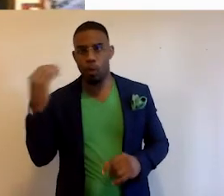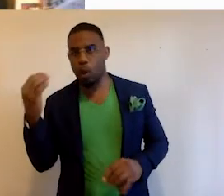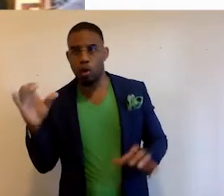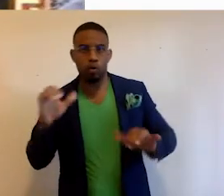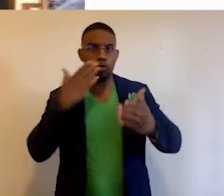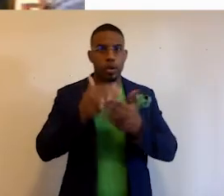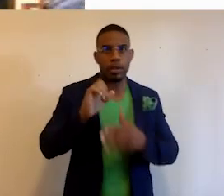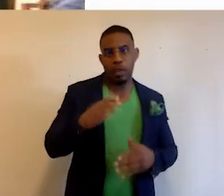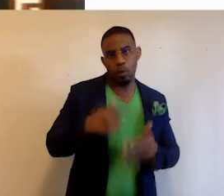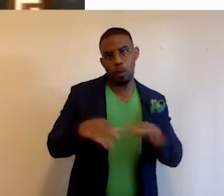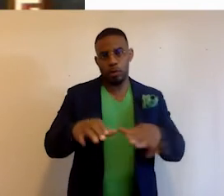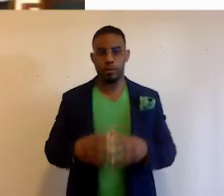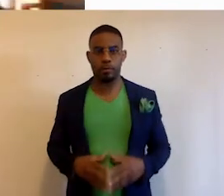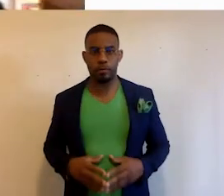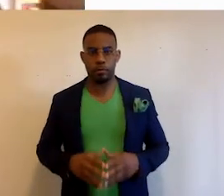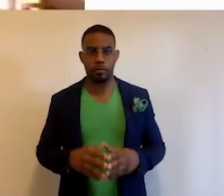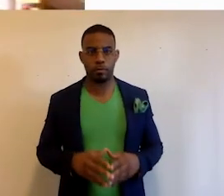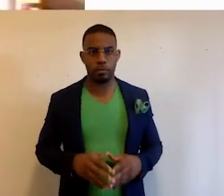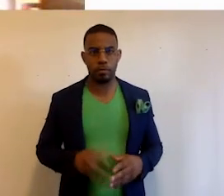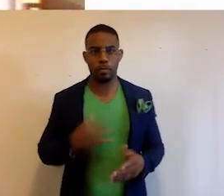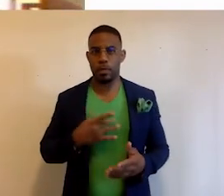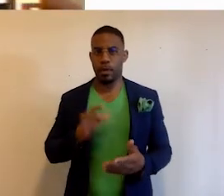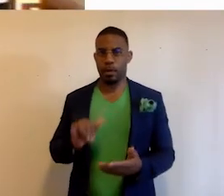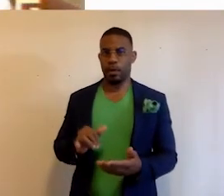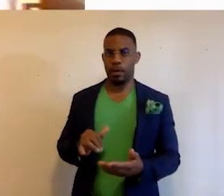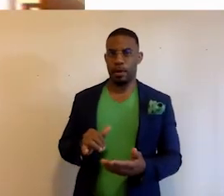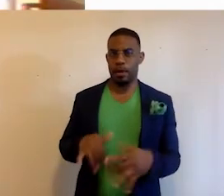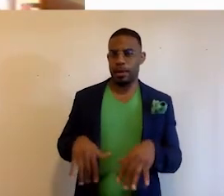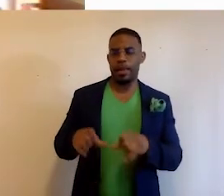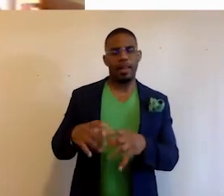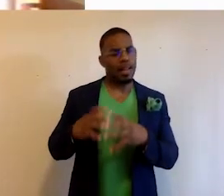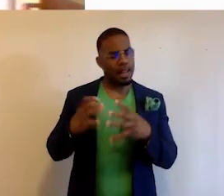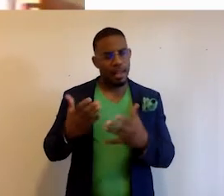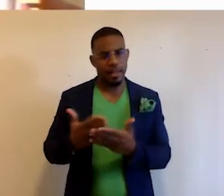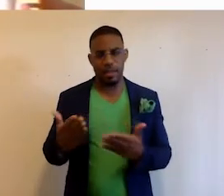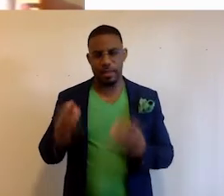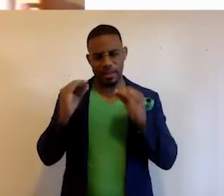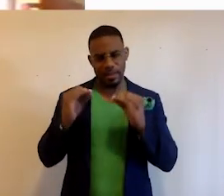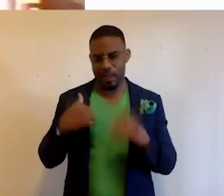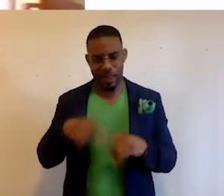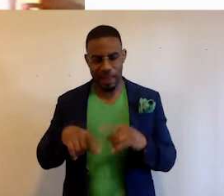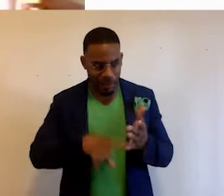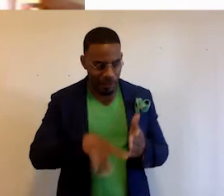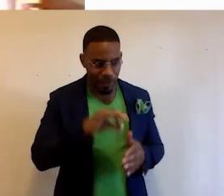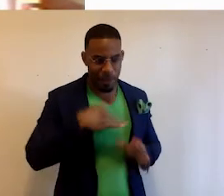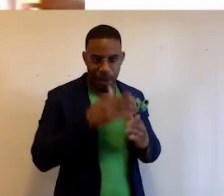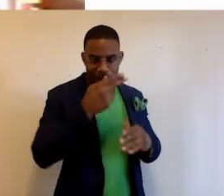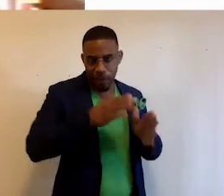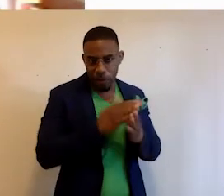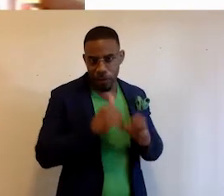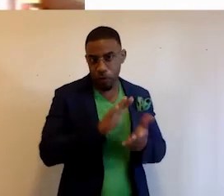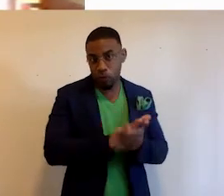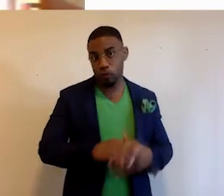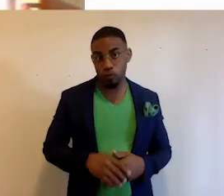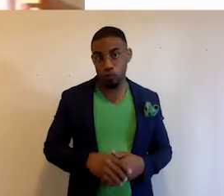do a good job of what they're doing. I like that. It teaches you a lot of things that I can't find in my history book in school.